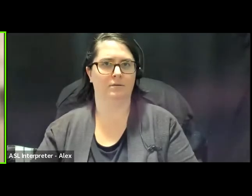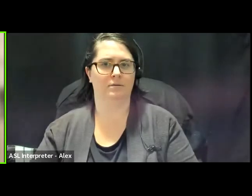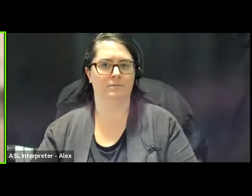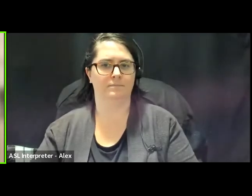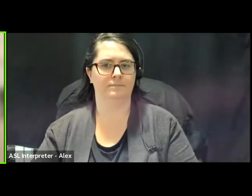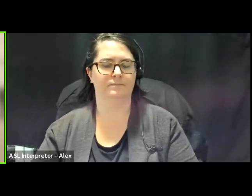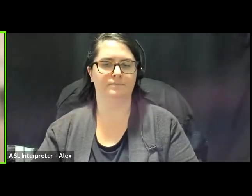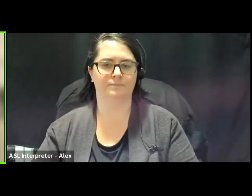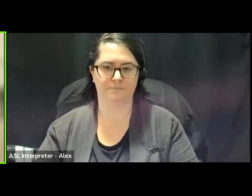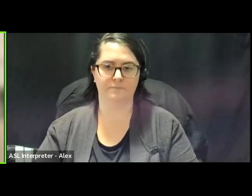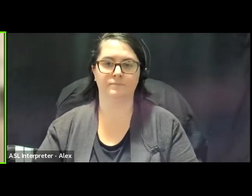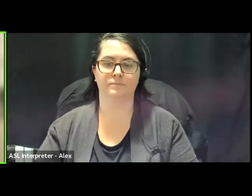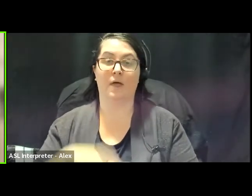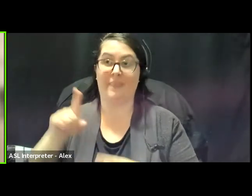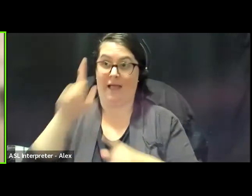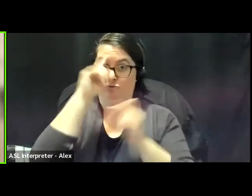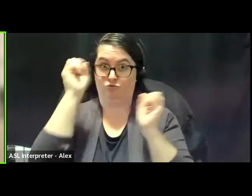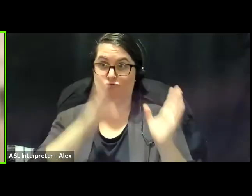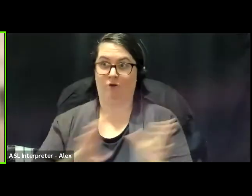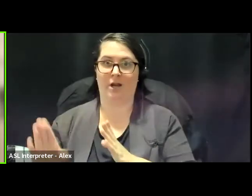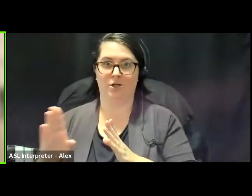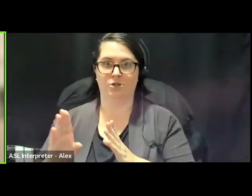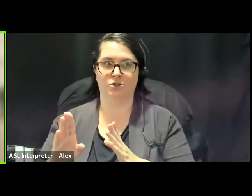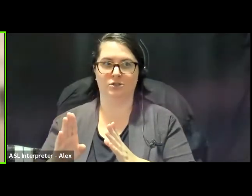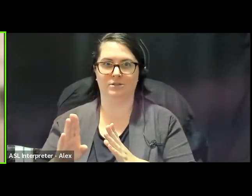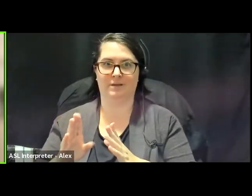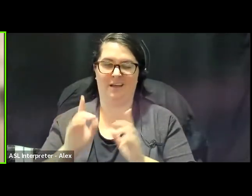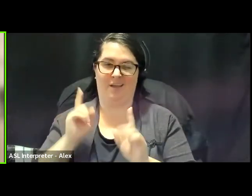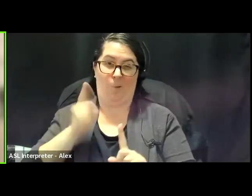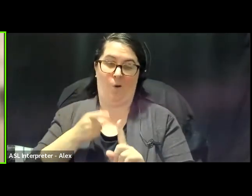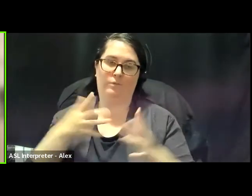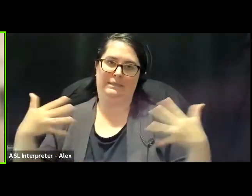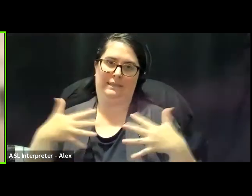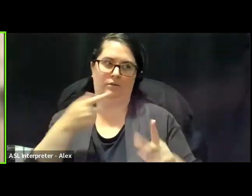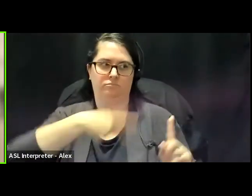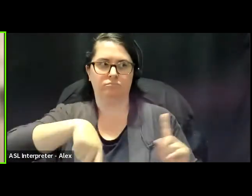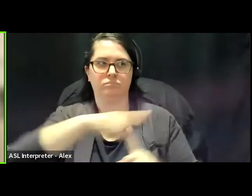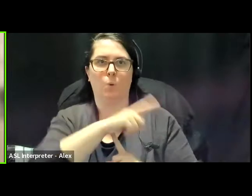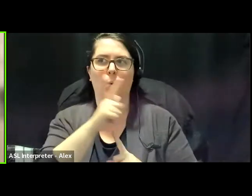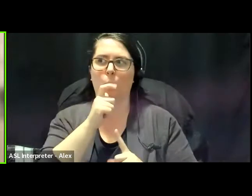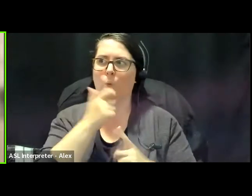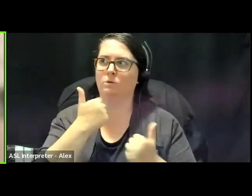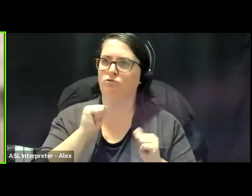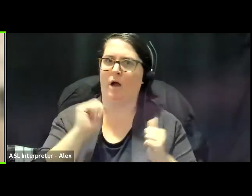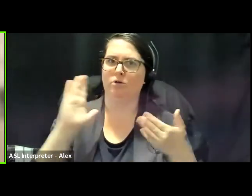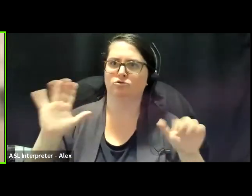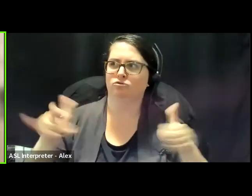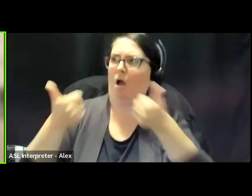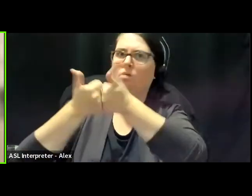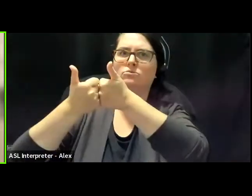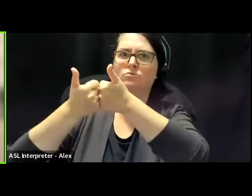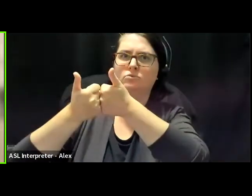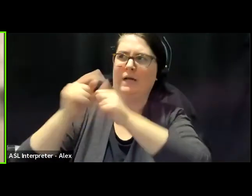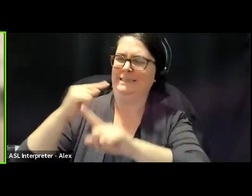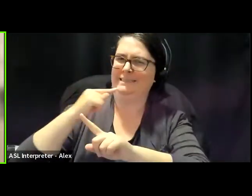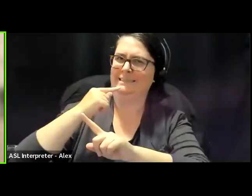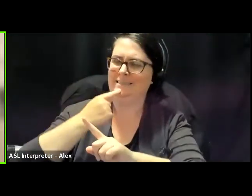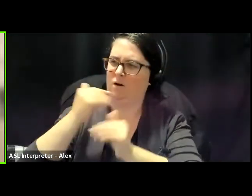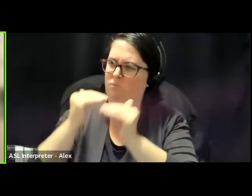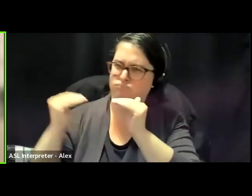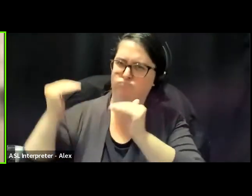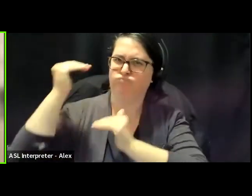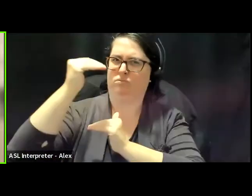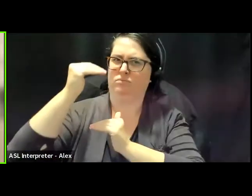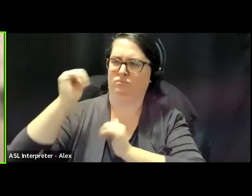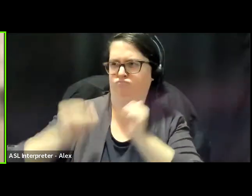The tactic was intended to terrorize activists and deter anyone from challenging the sudden intensification of